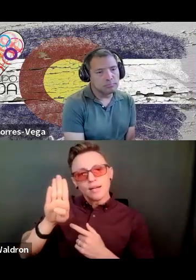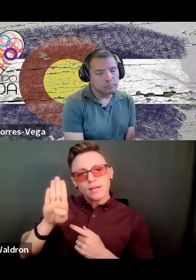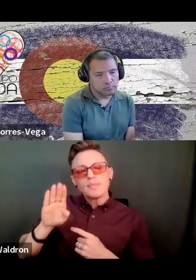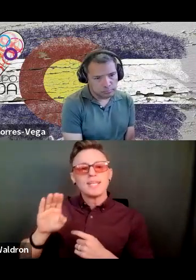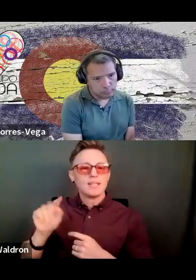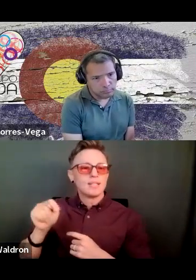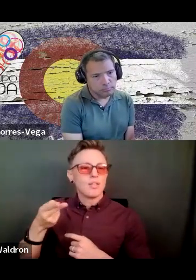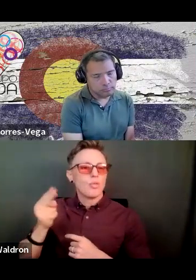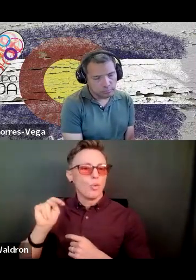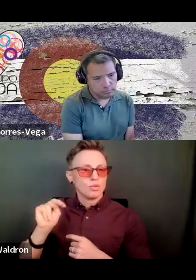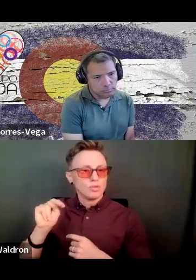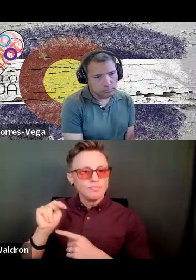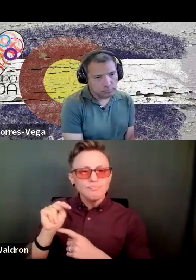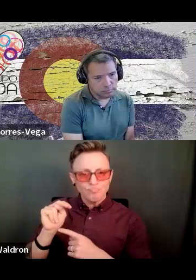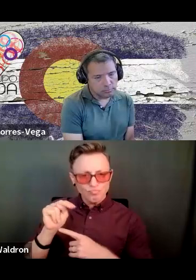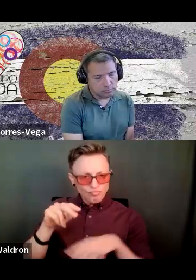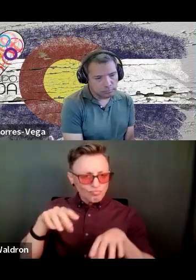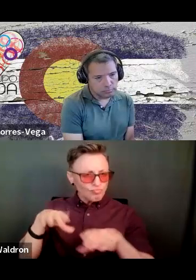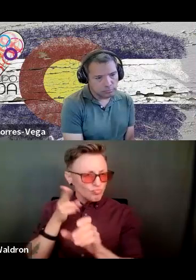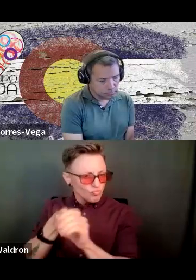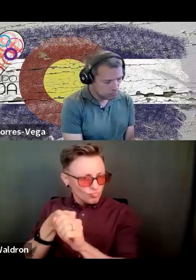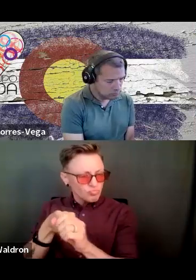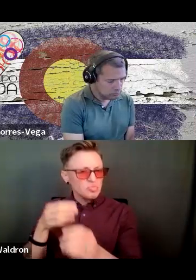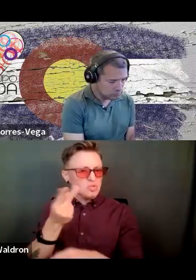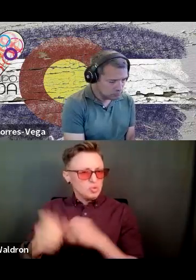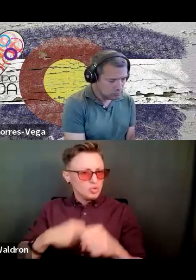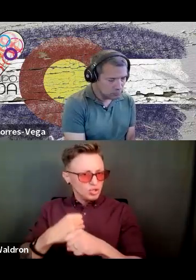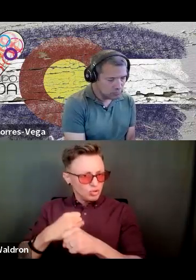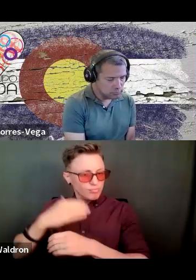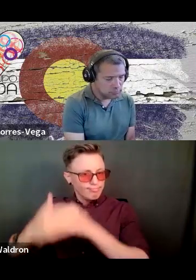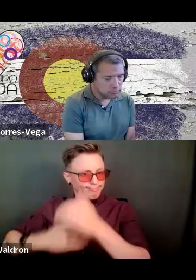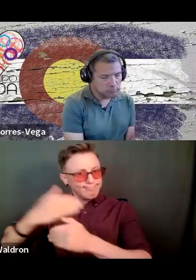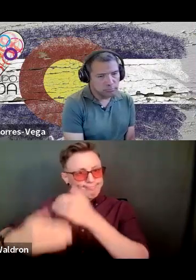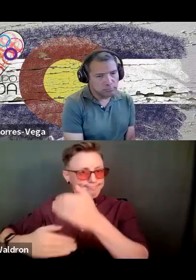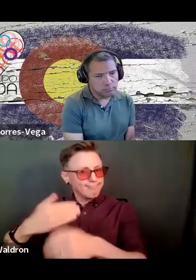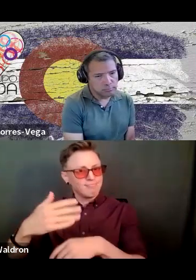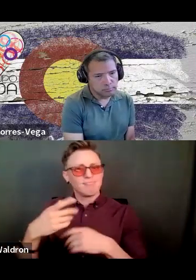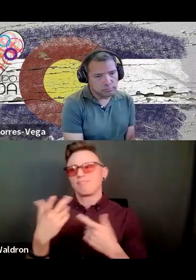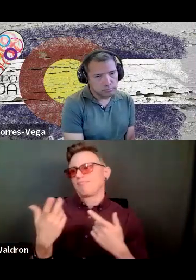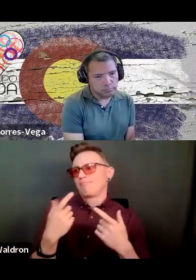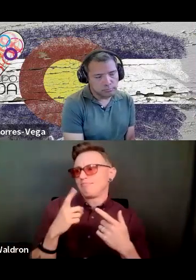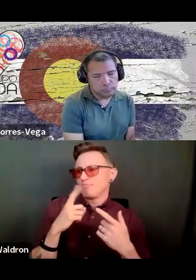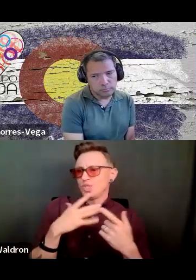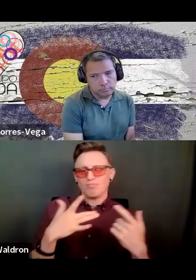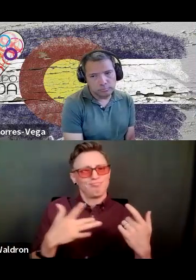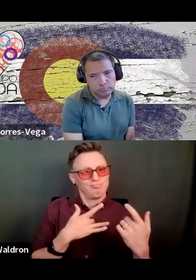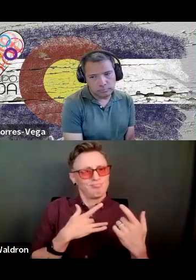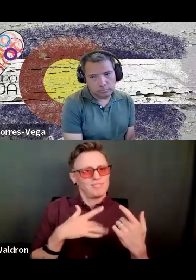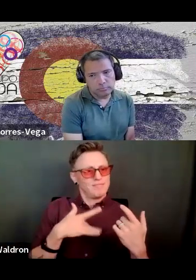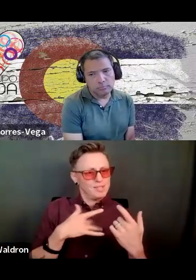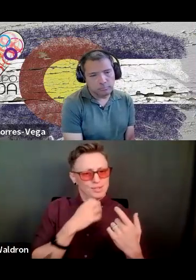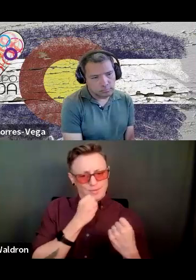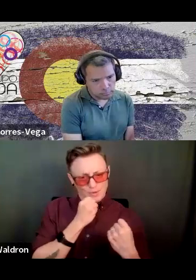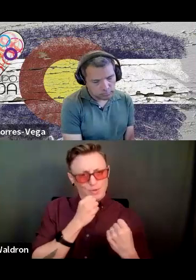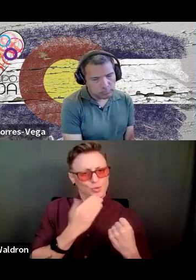And I've been doing that for a few years now. And it's just been really meaningful and purposeful for me to